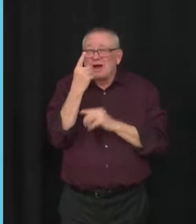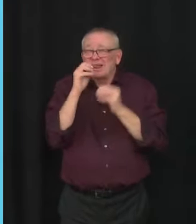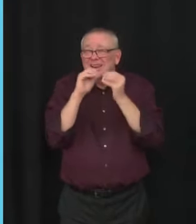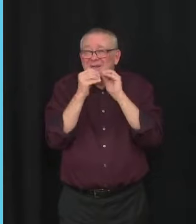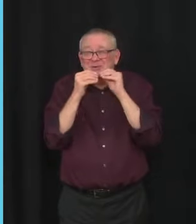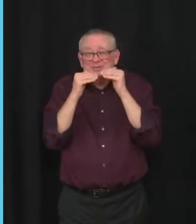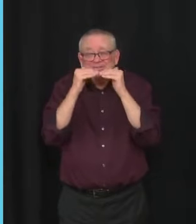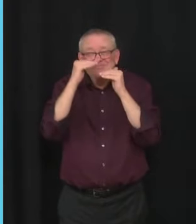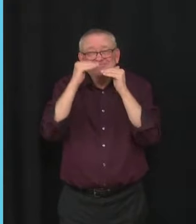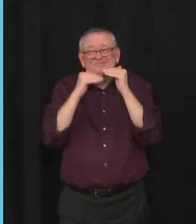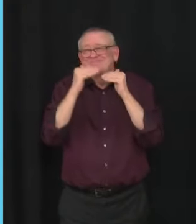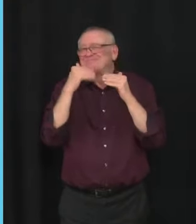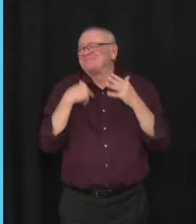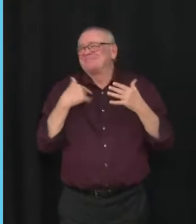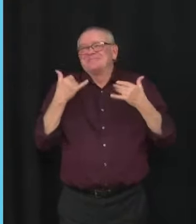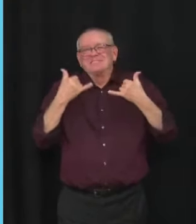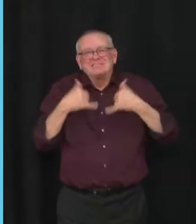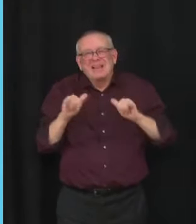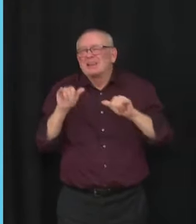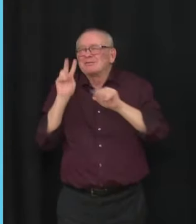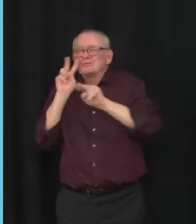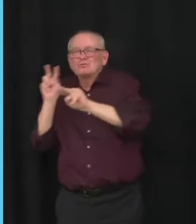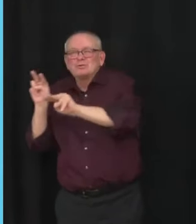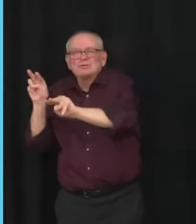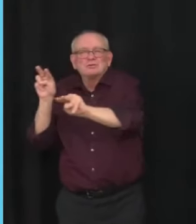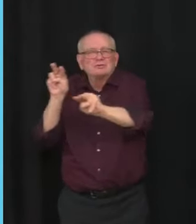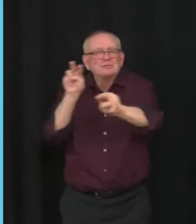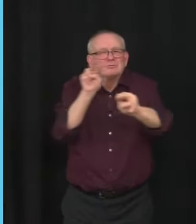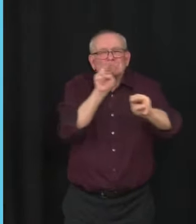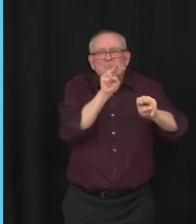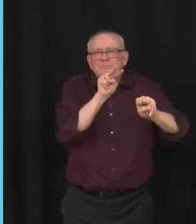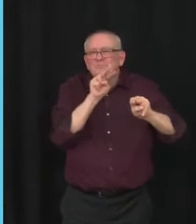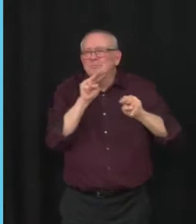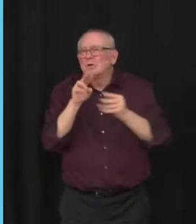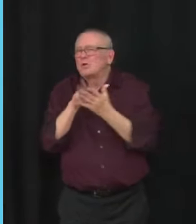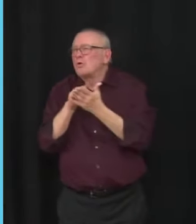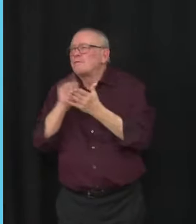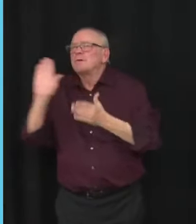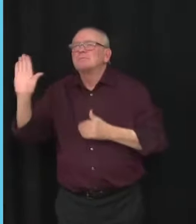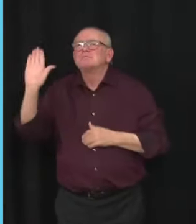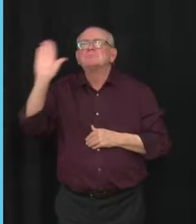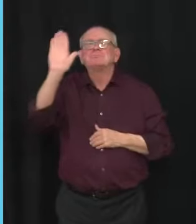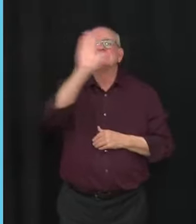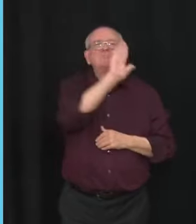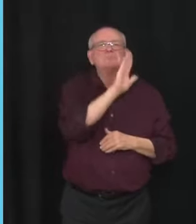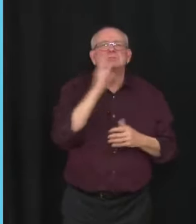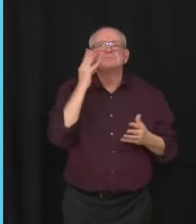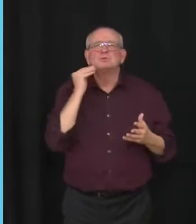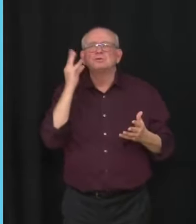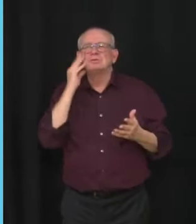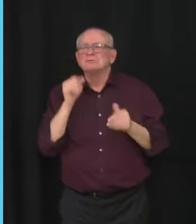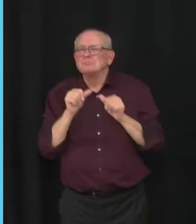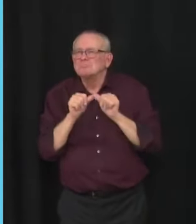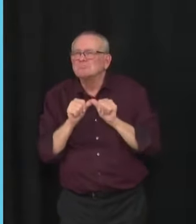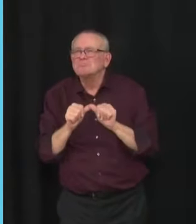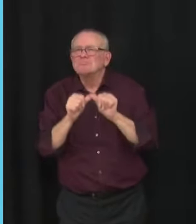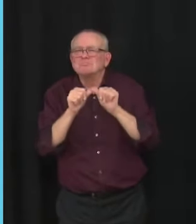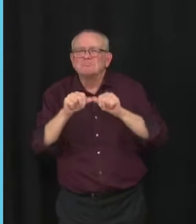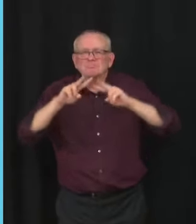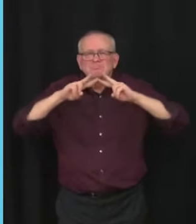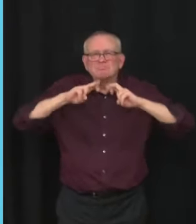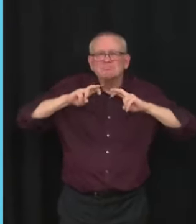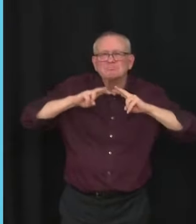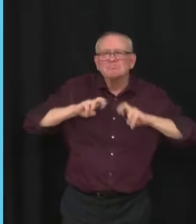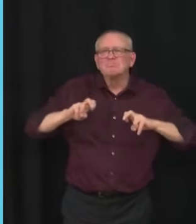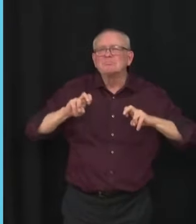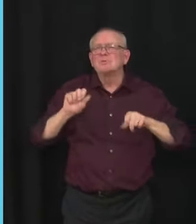watch other jurisdictions, learn from their experience, and continue to be cautious as we move through the next